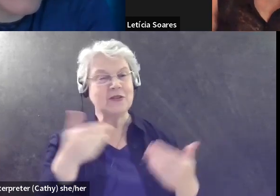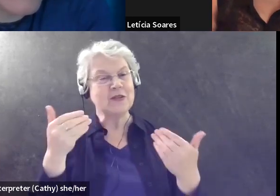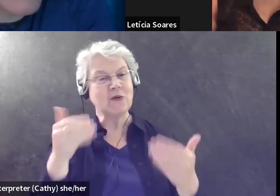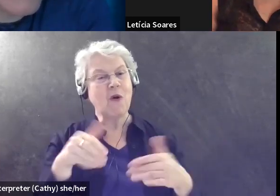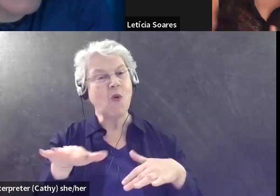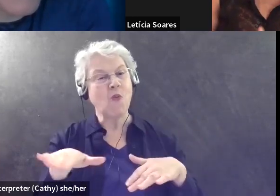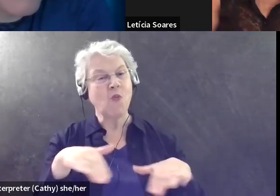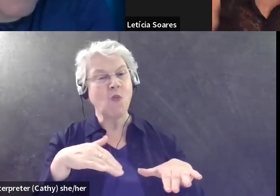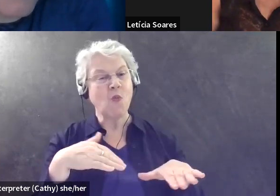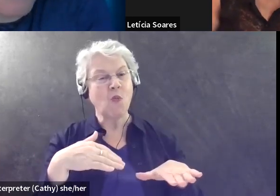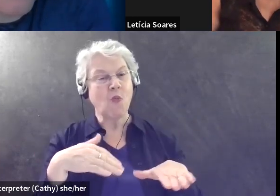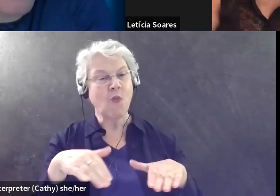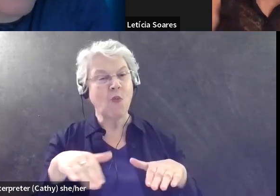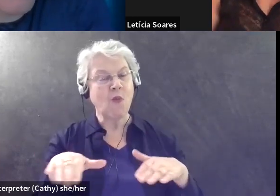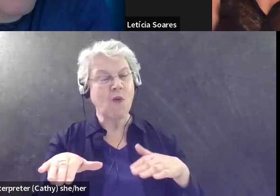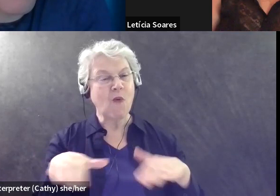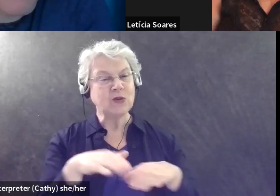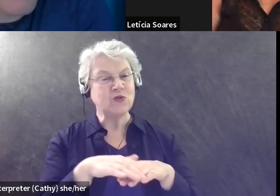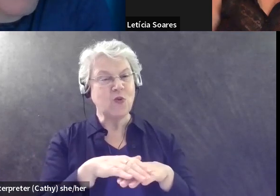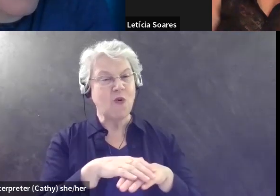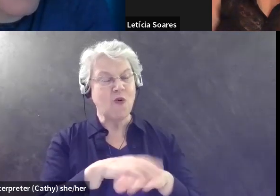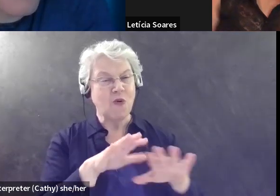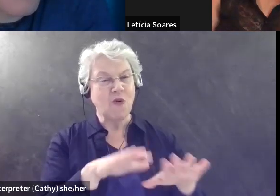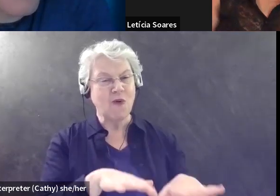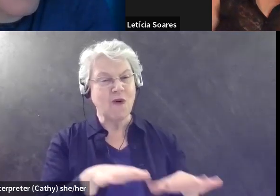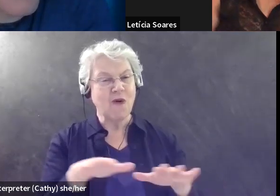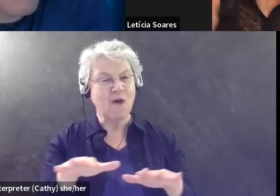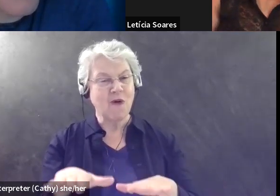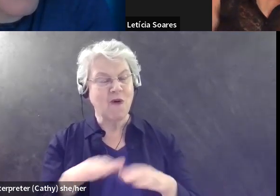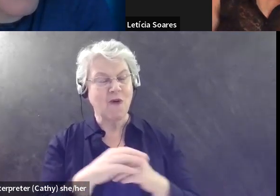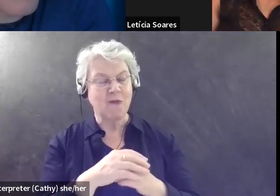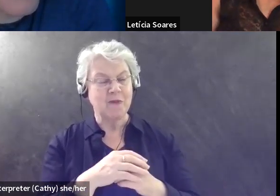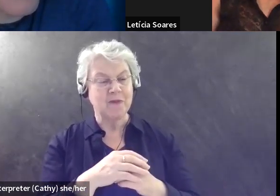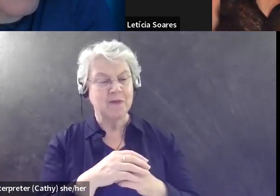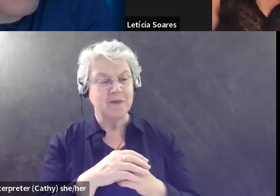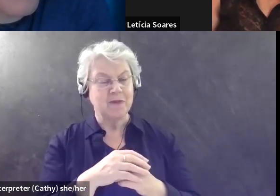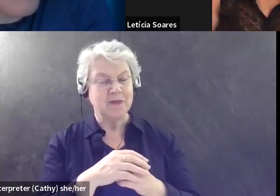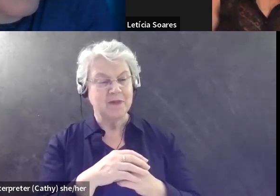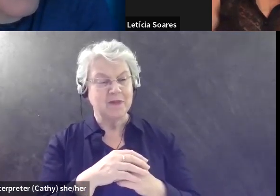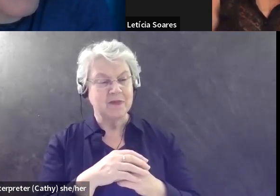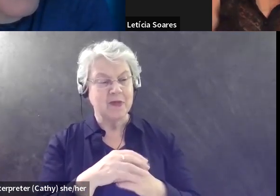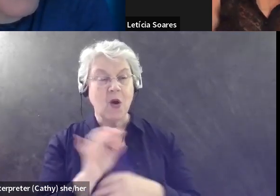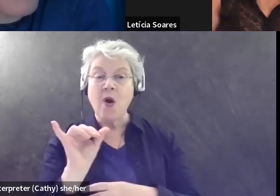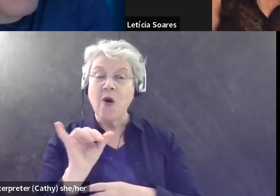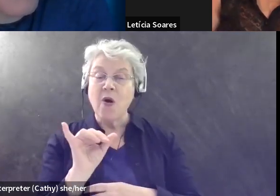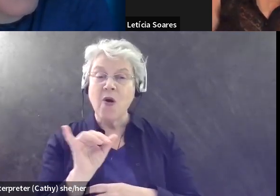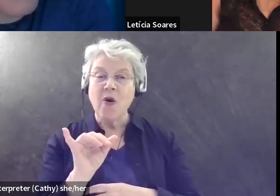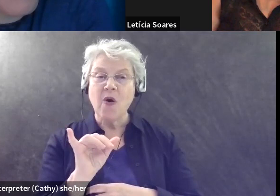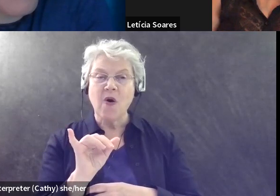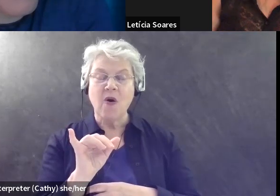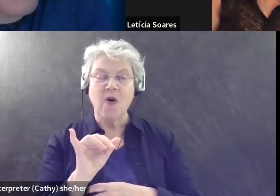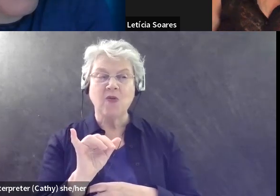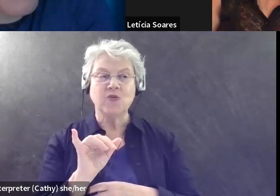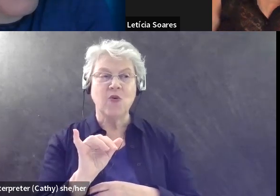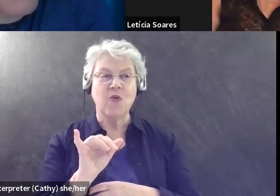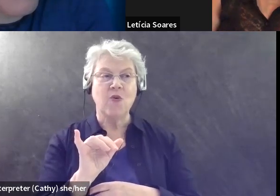slow pace, very calmly. I let go of, um, being too concerned